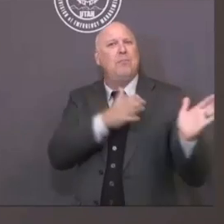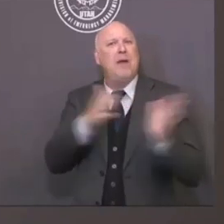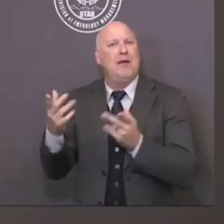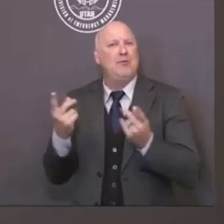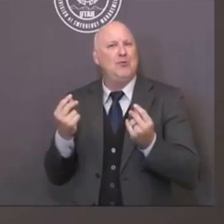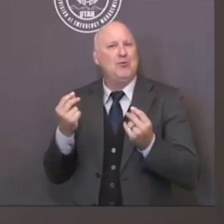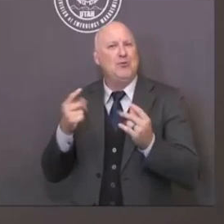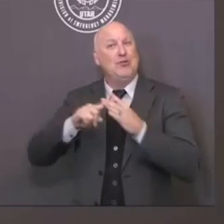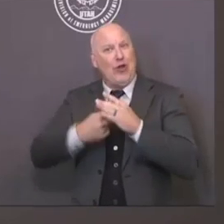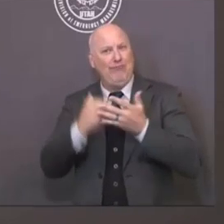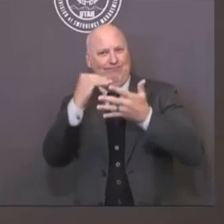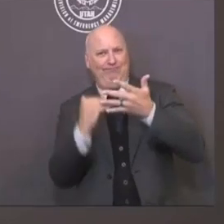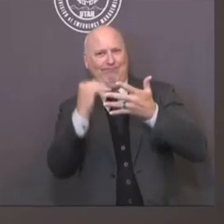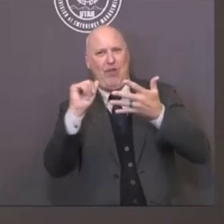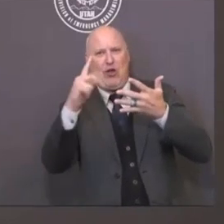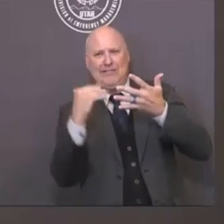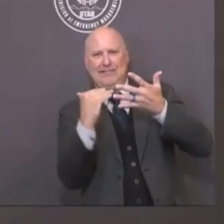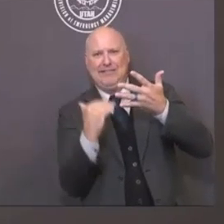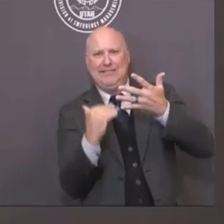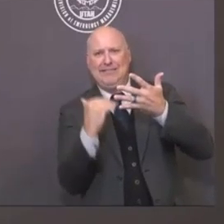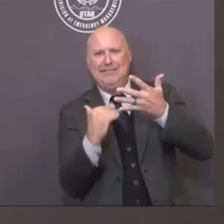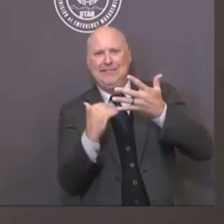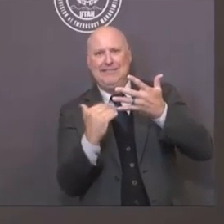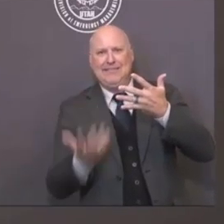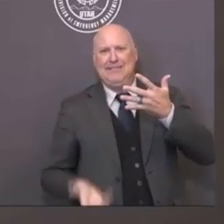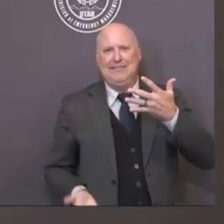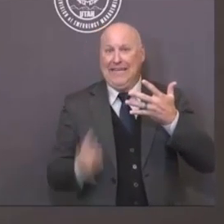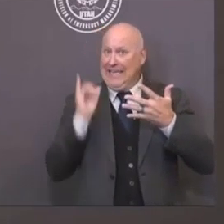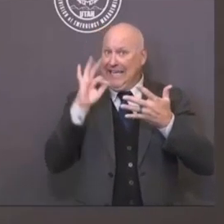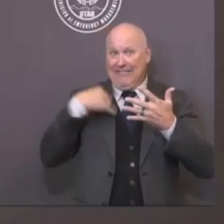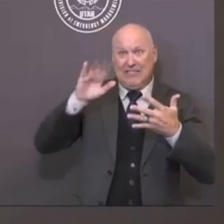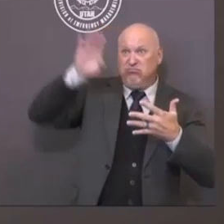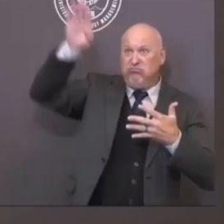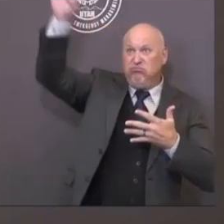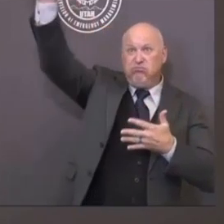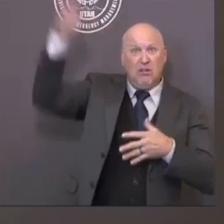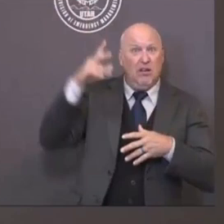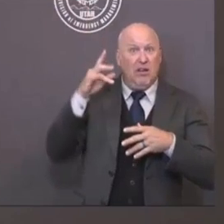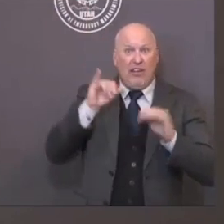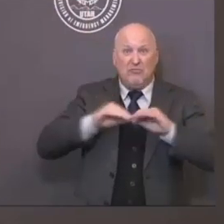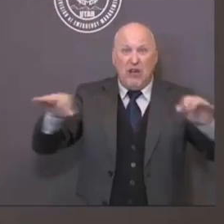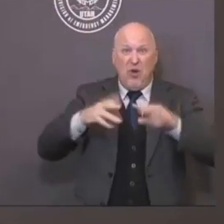government is compelling us to do it, but because it's the right thing to do.